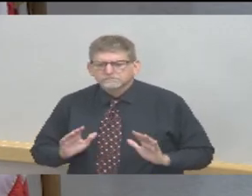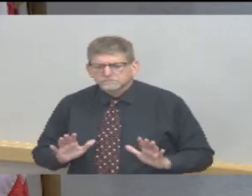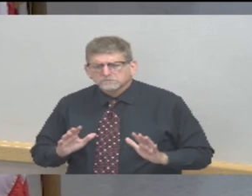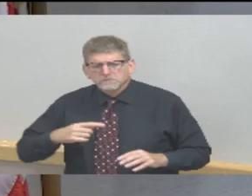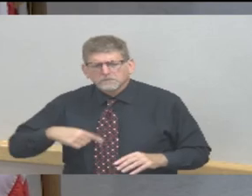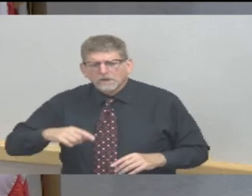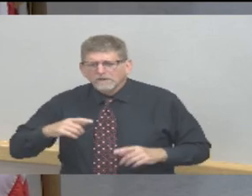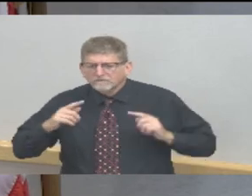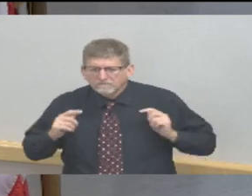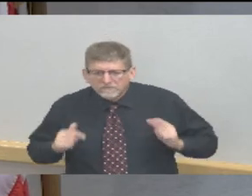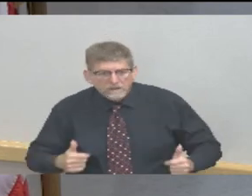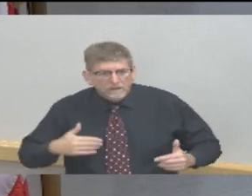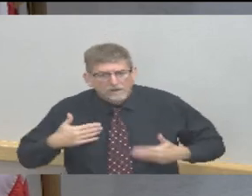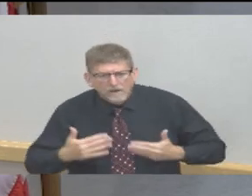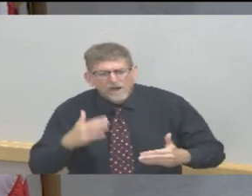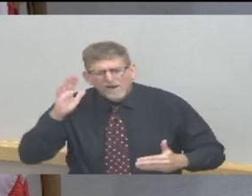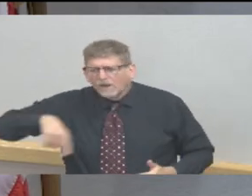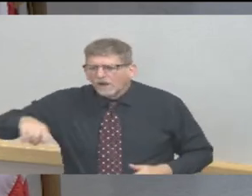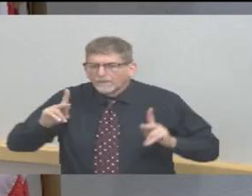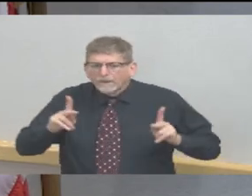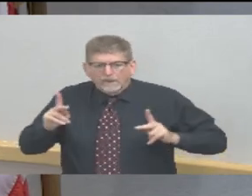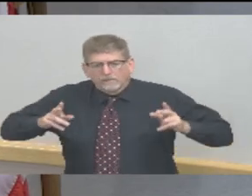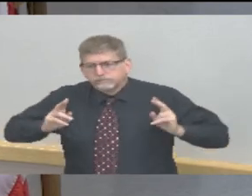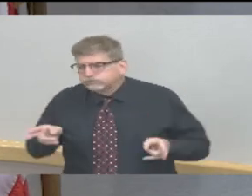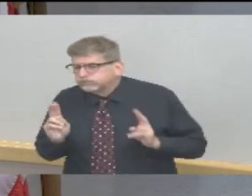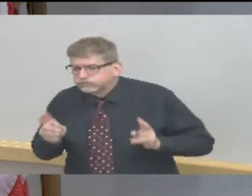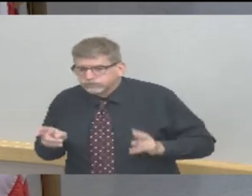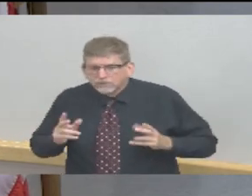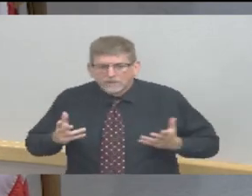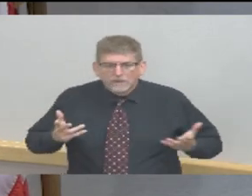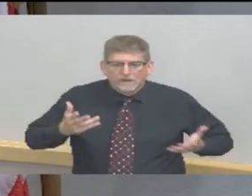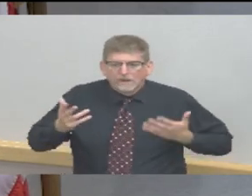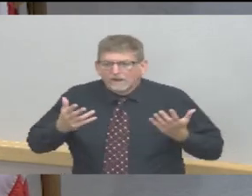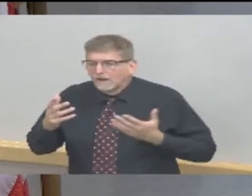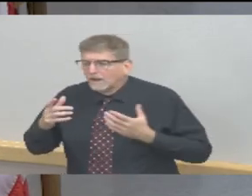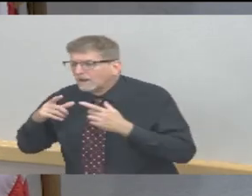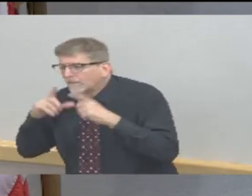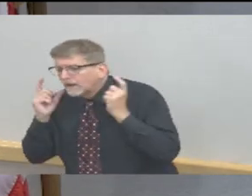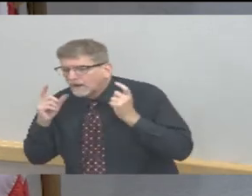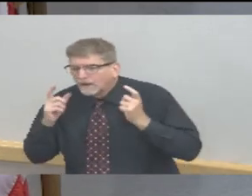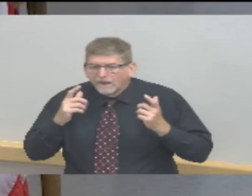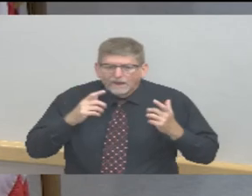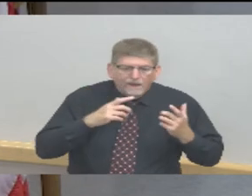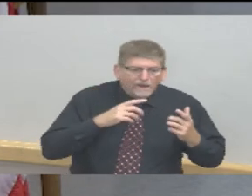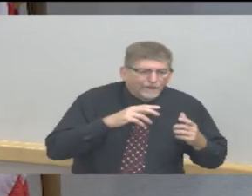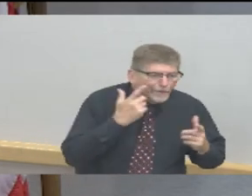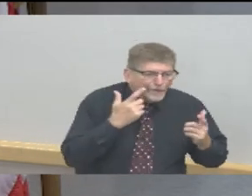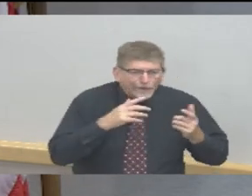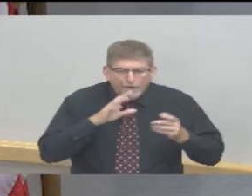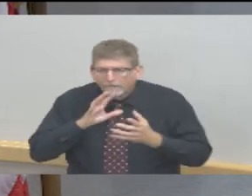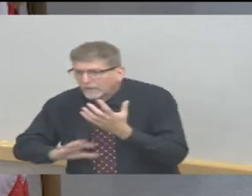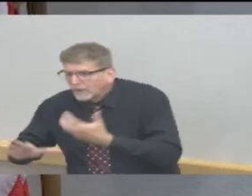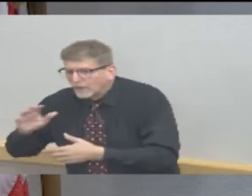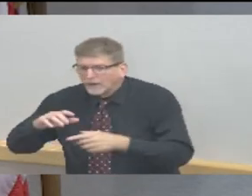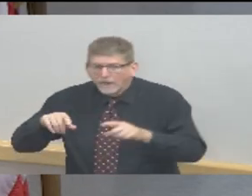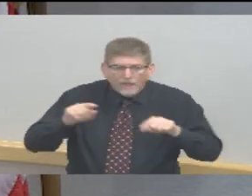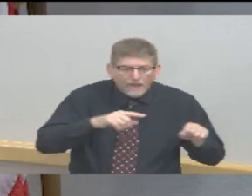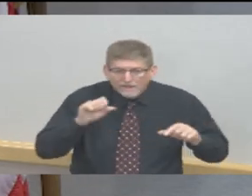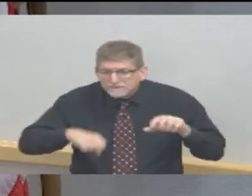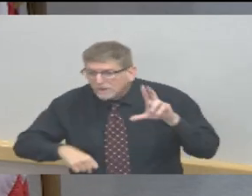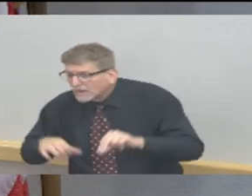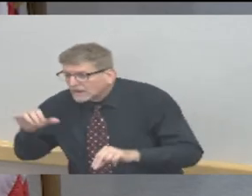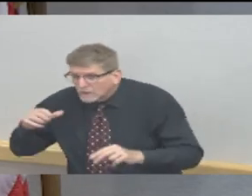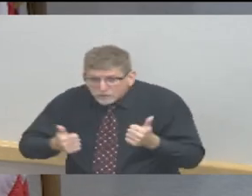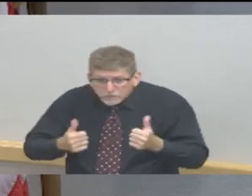who don't you know they've read read masks are good masks don't work. The bottom line is it folks it's easy if you can the